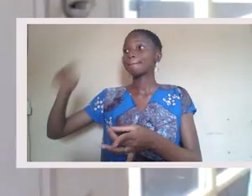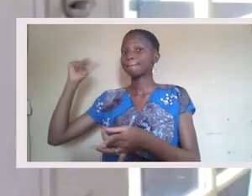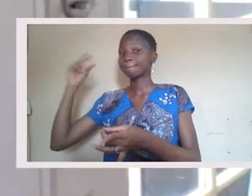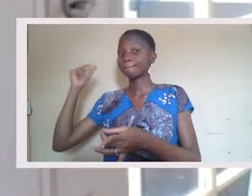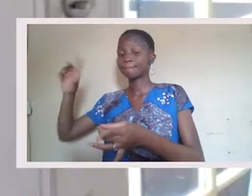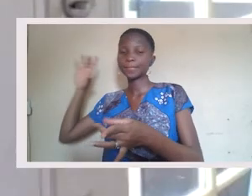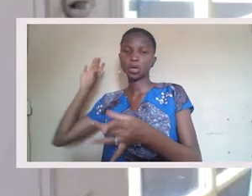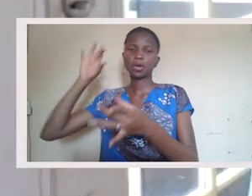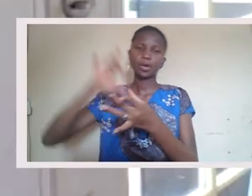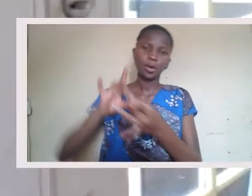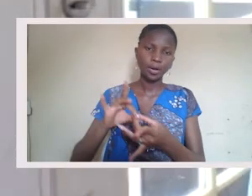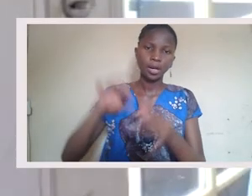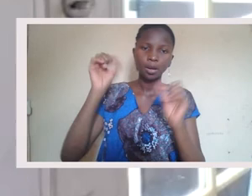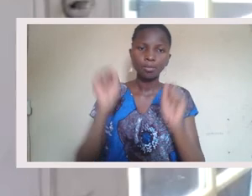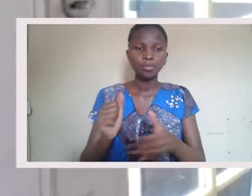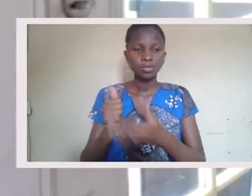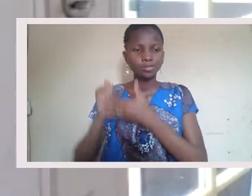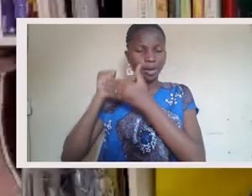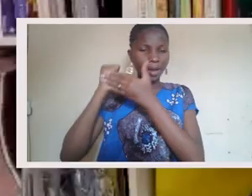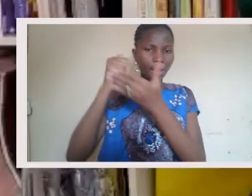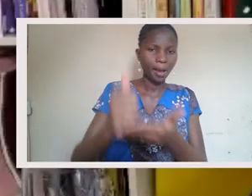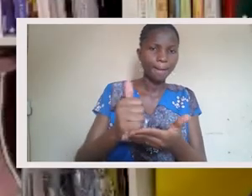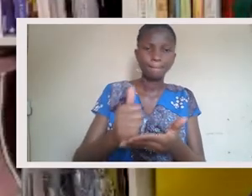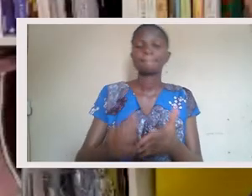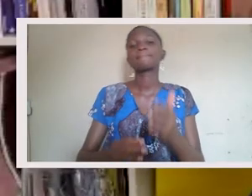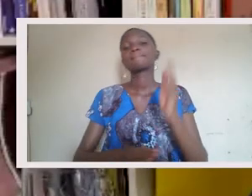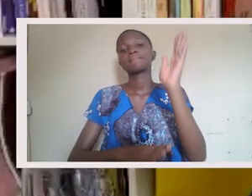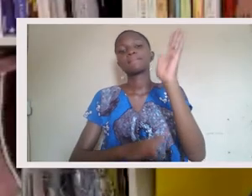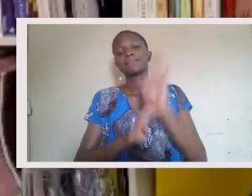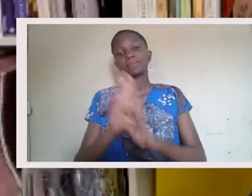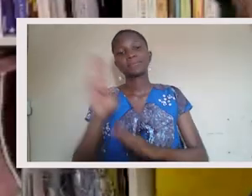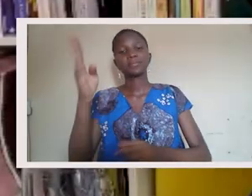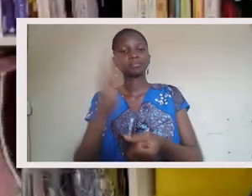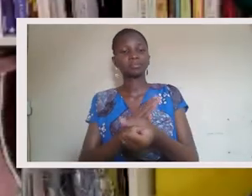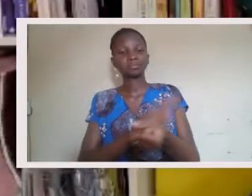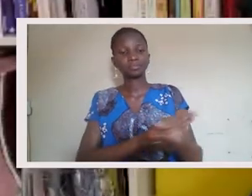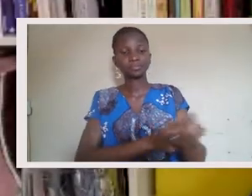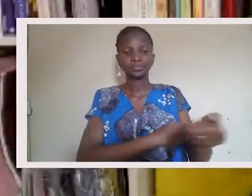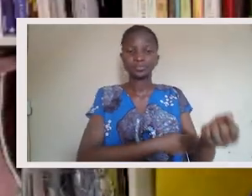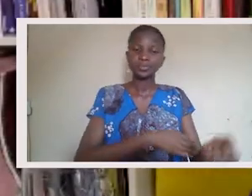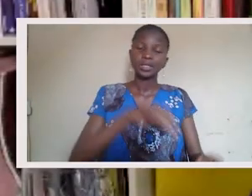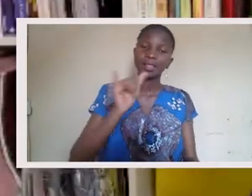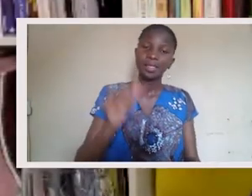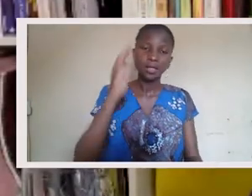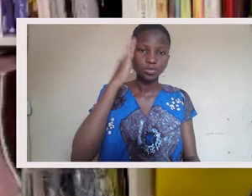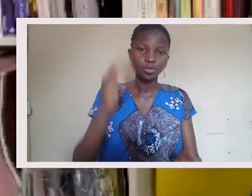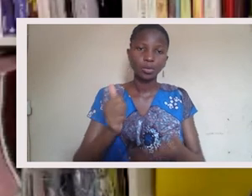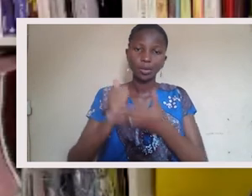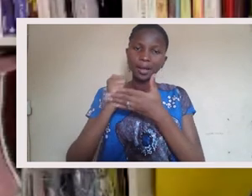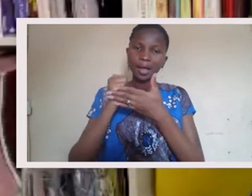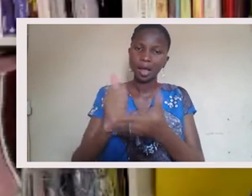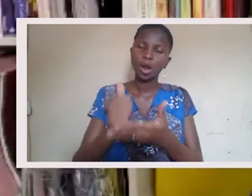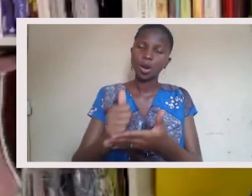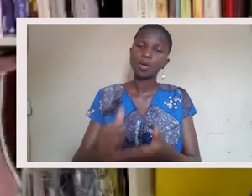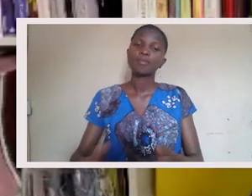And so in order to get people from the superficial aspect of engagement, we got to come to the underbelly of the emotional